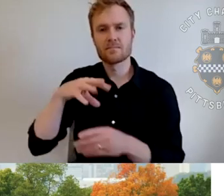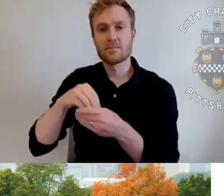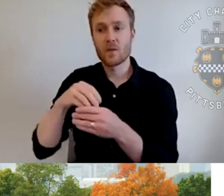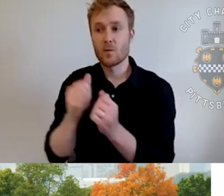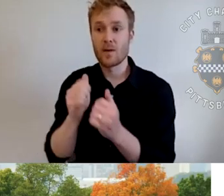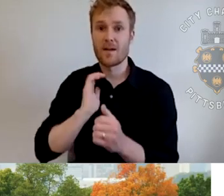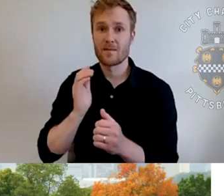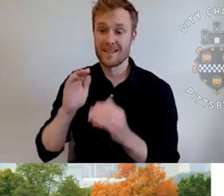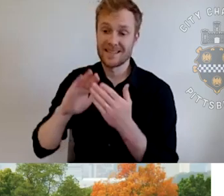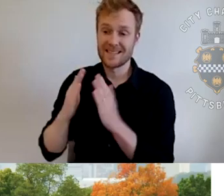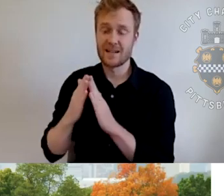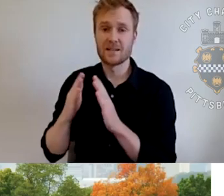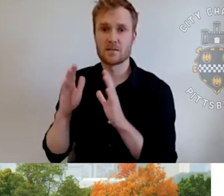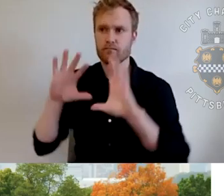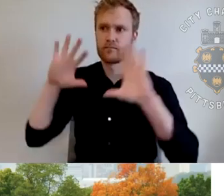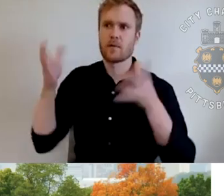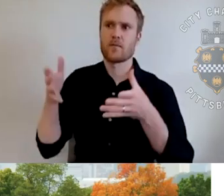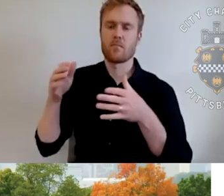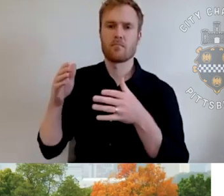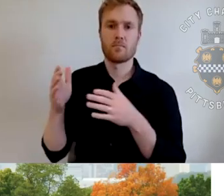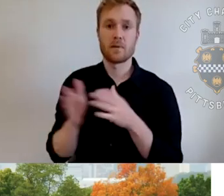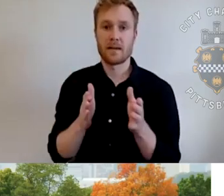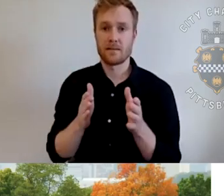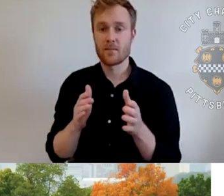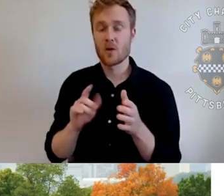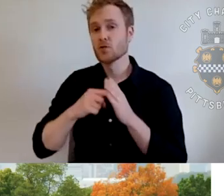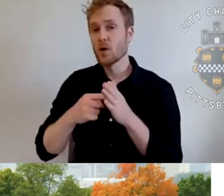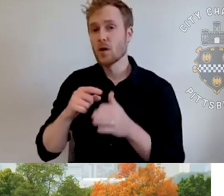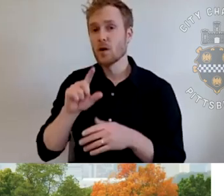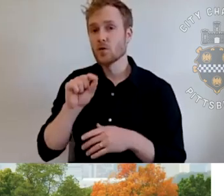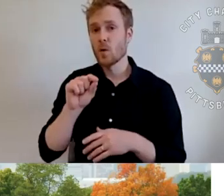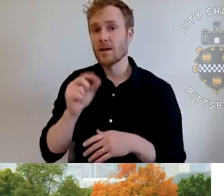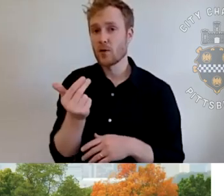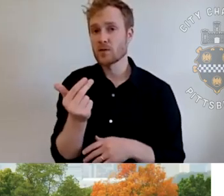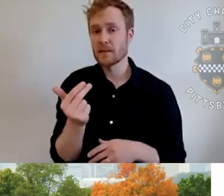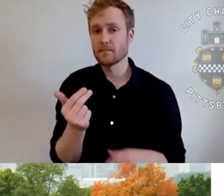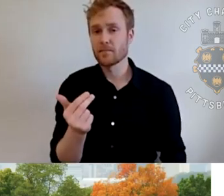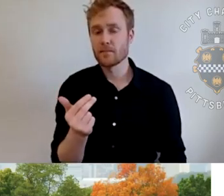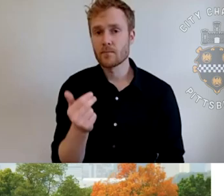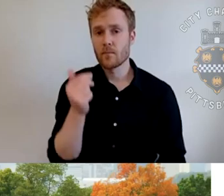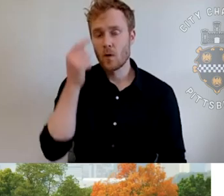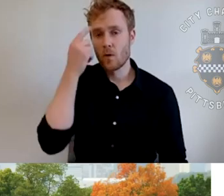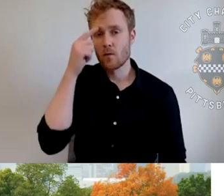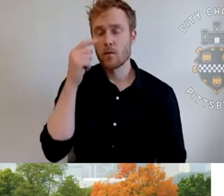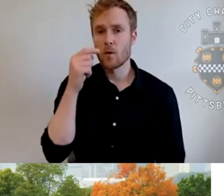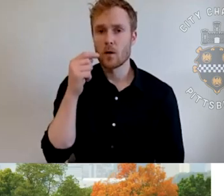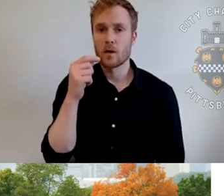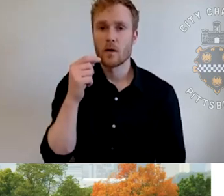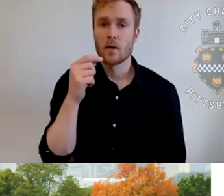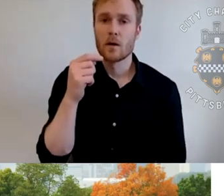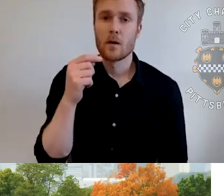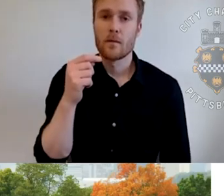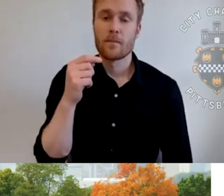the city's comprehensive plan adopted in 2013. Um, for a number of years,